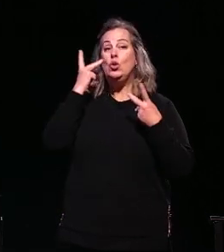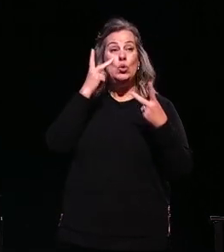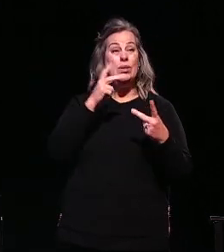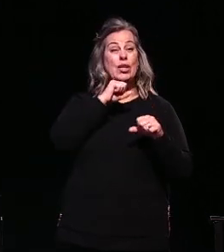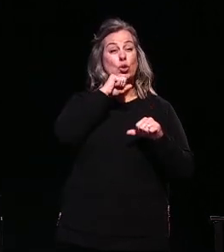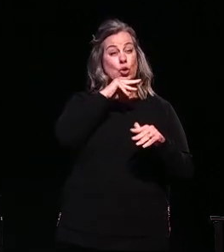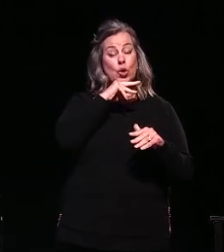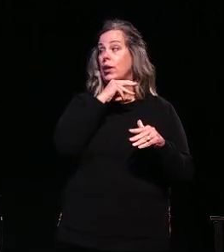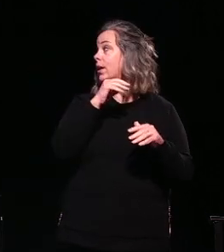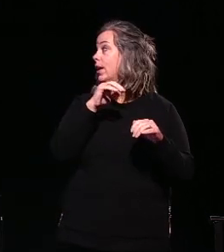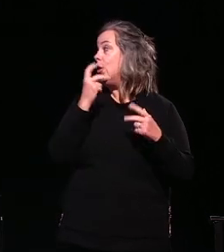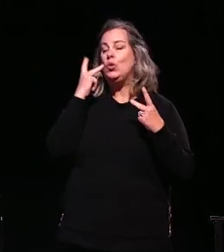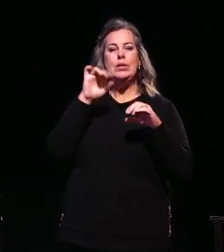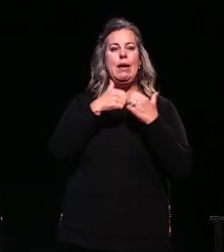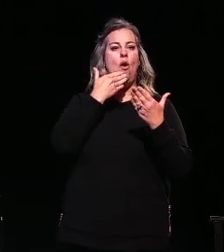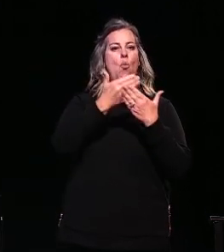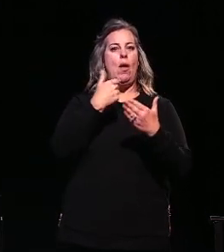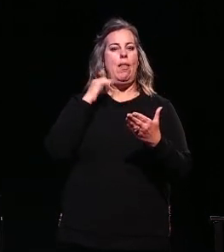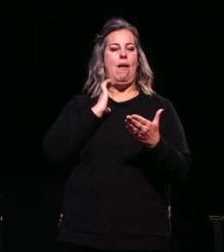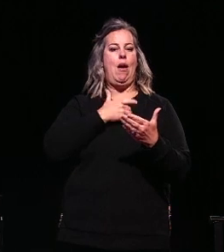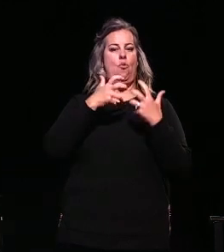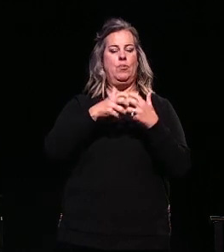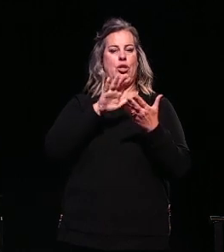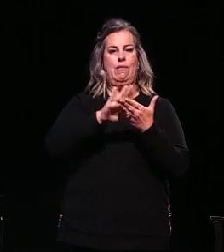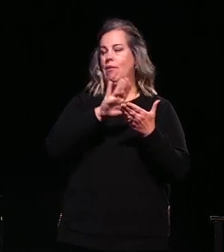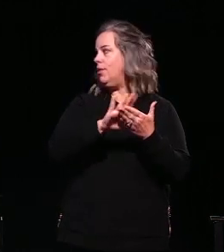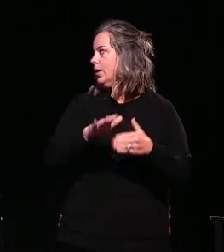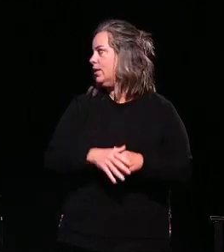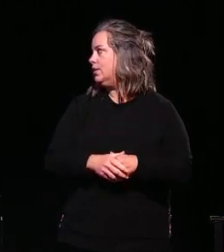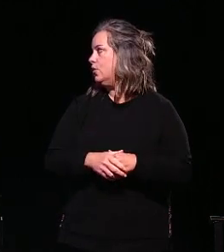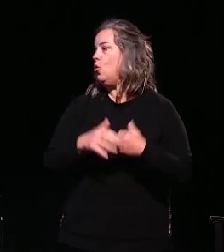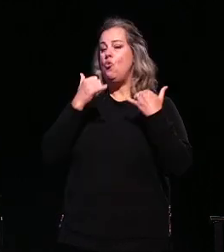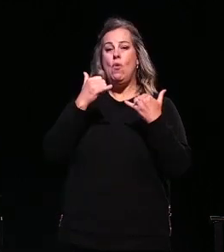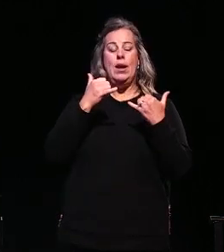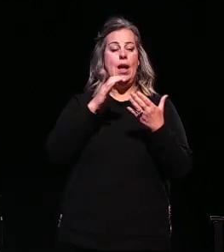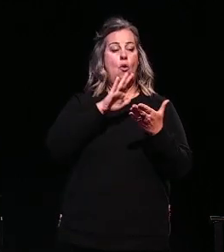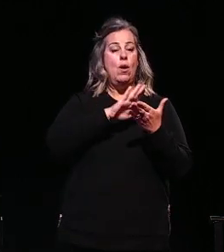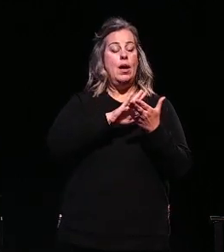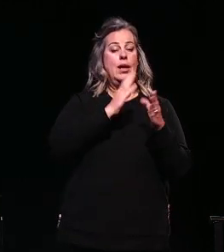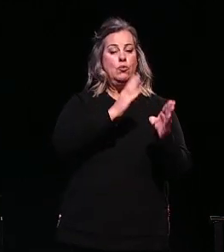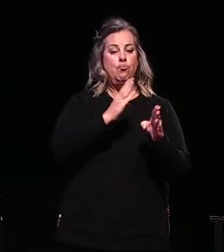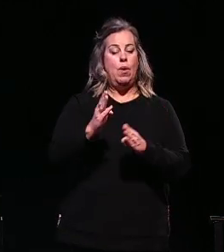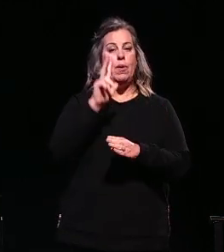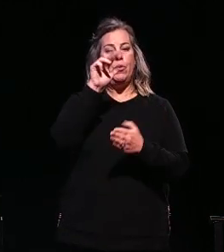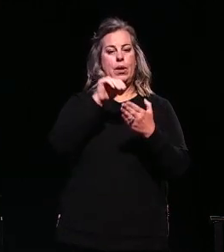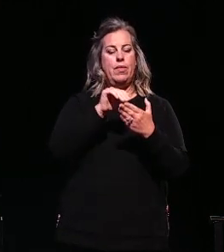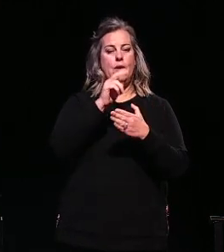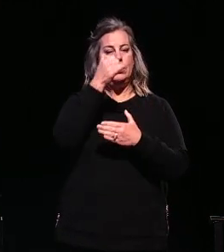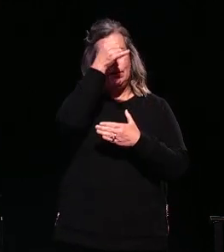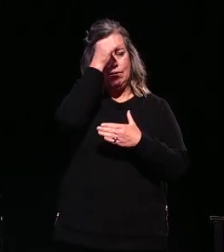the tea and check out how well the Vortex device cleans. The Vortex device is currently prepping 12,000 cows three times a day all across the US.